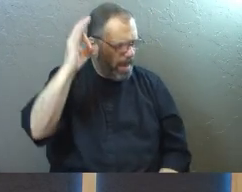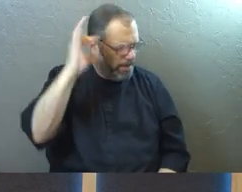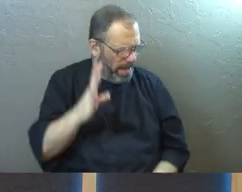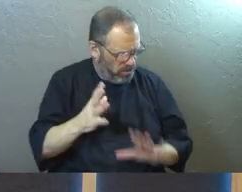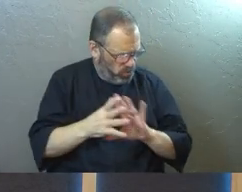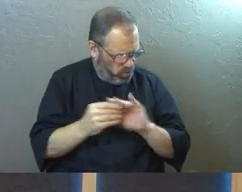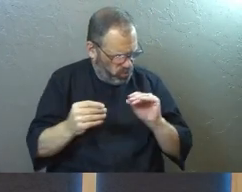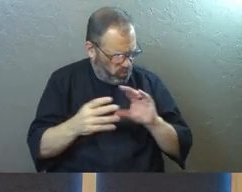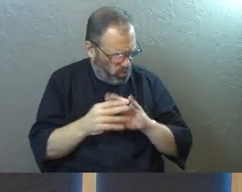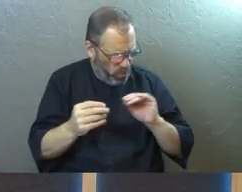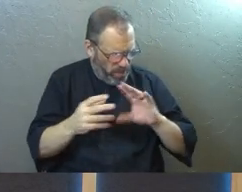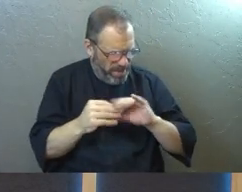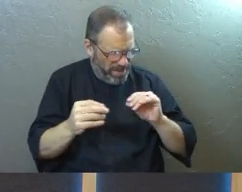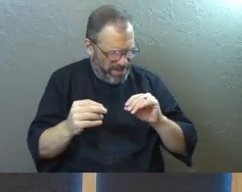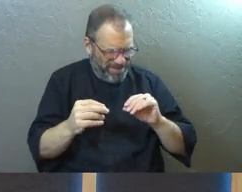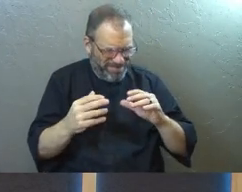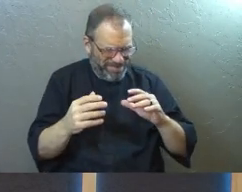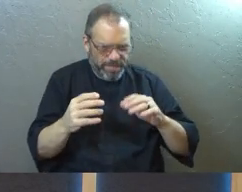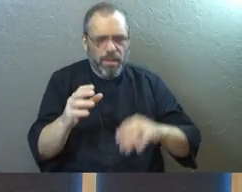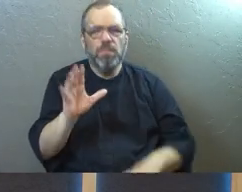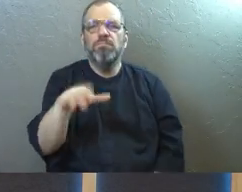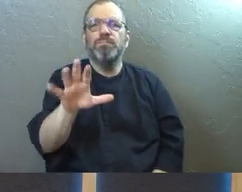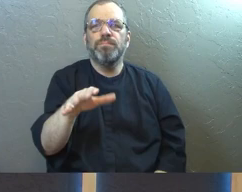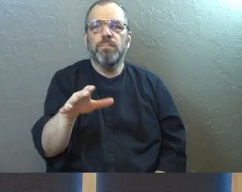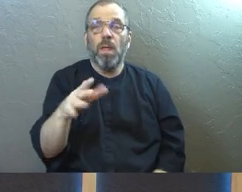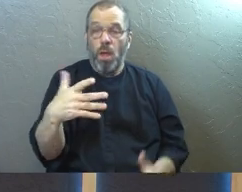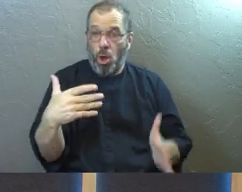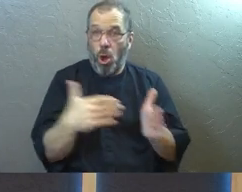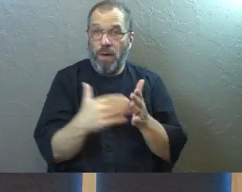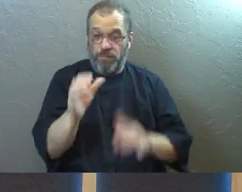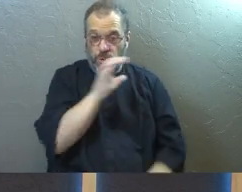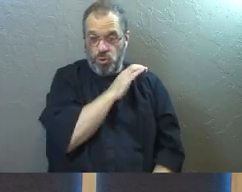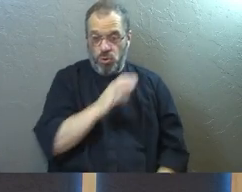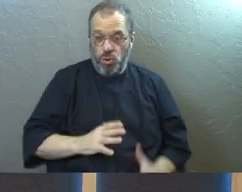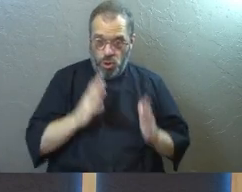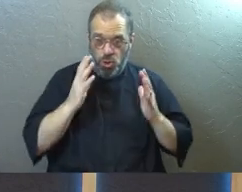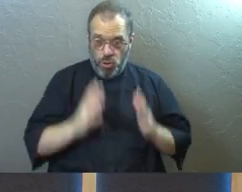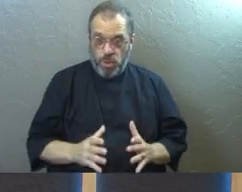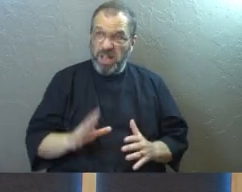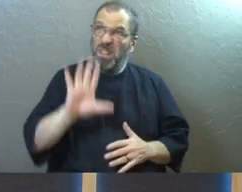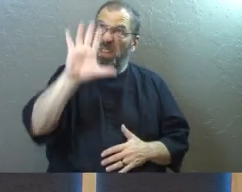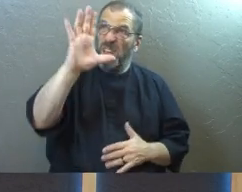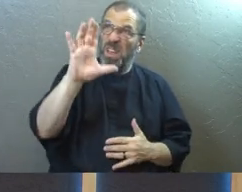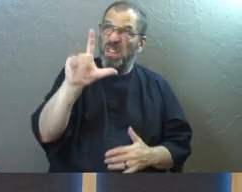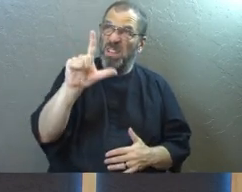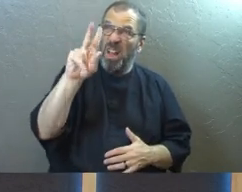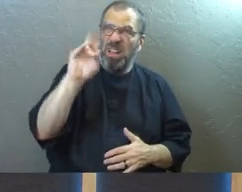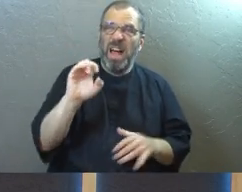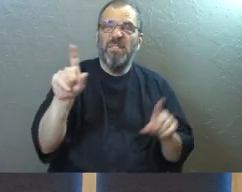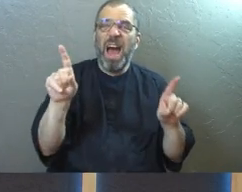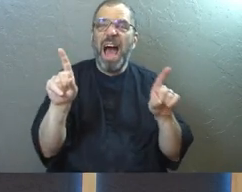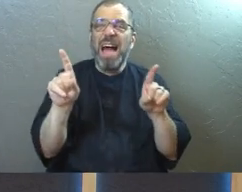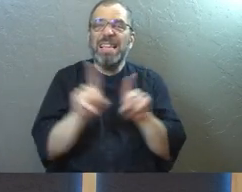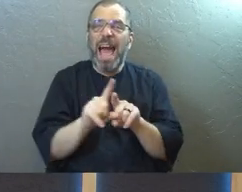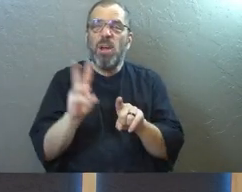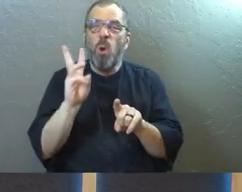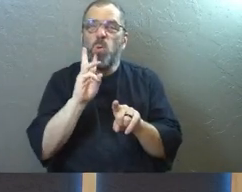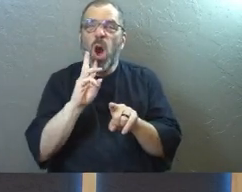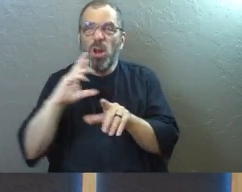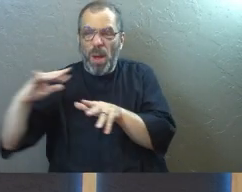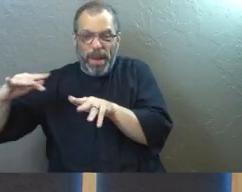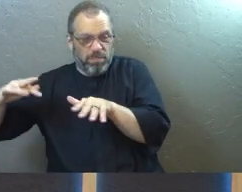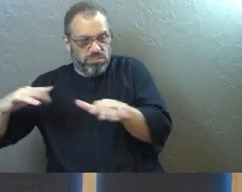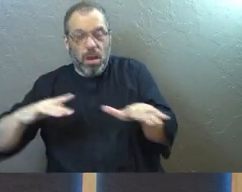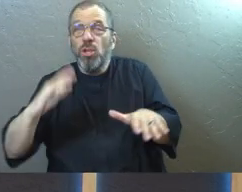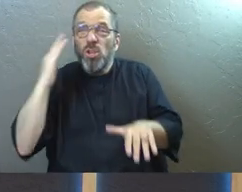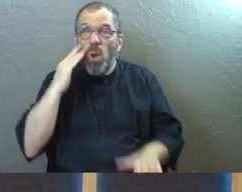one time give this as an illustration. said, oftentimes Christians will treat God's love like a stream that we walk across